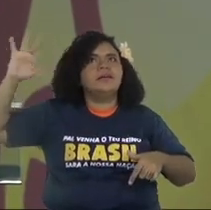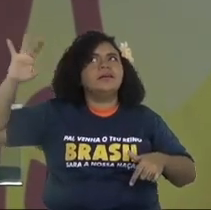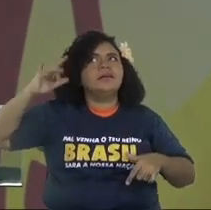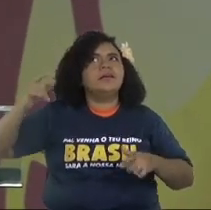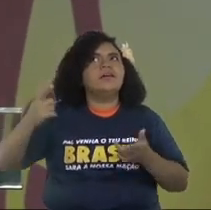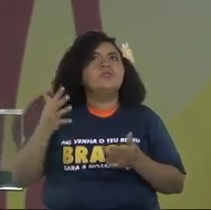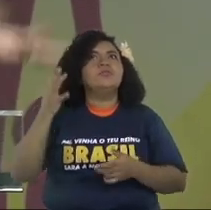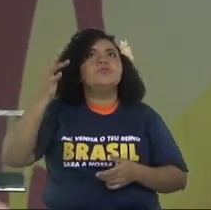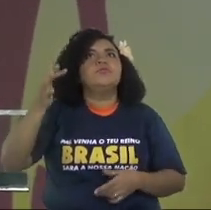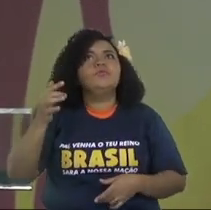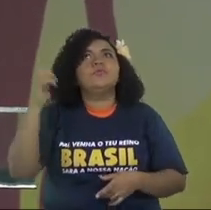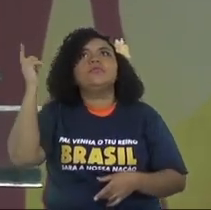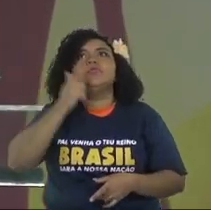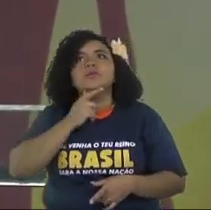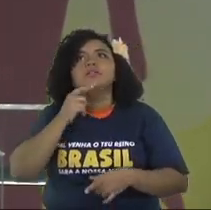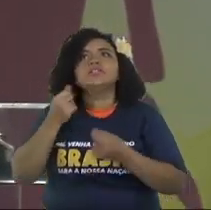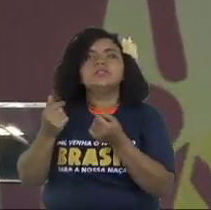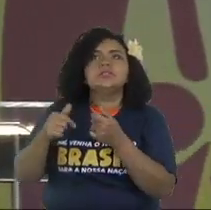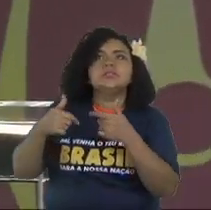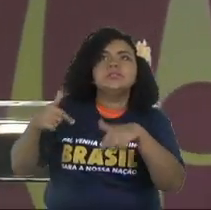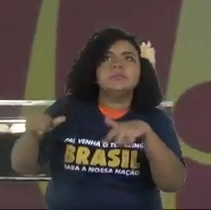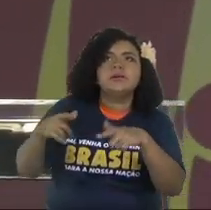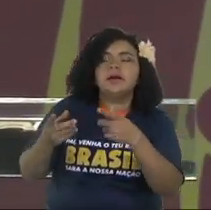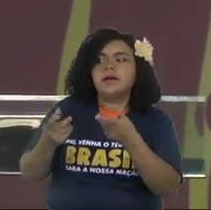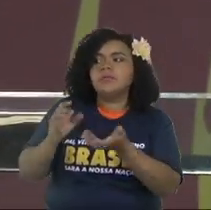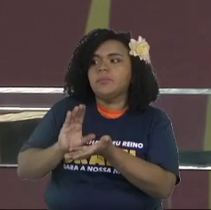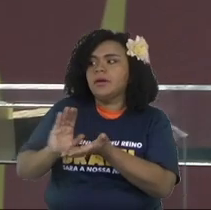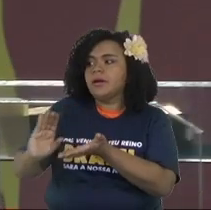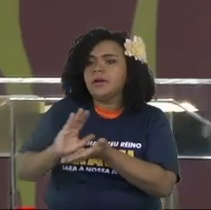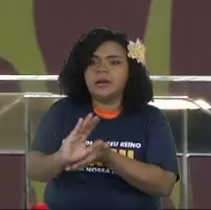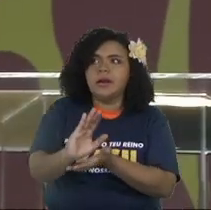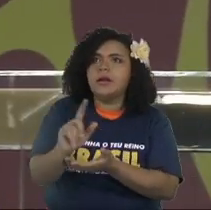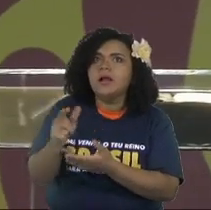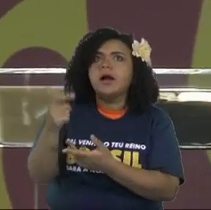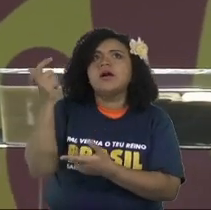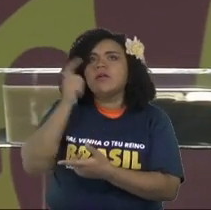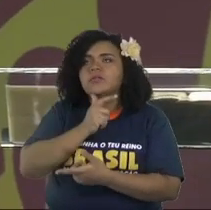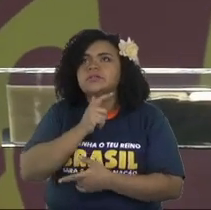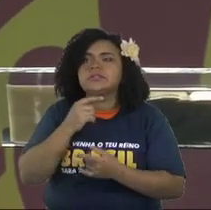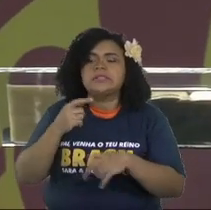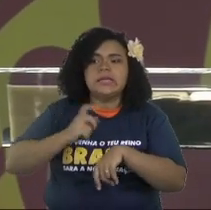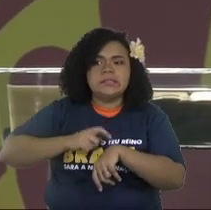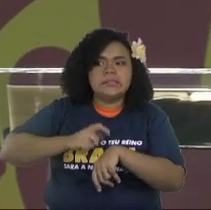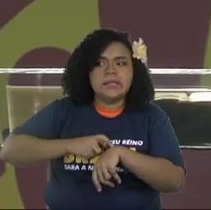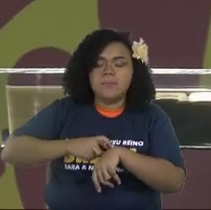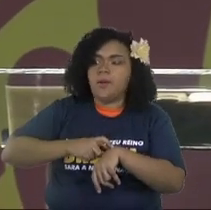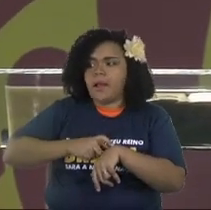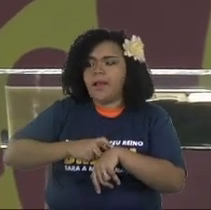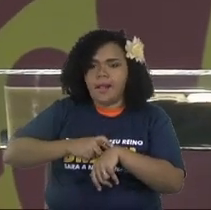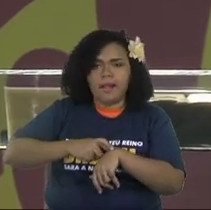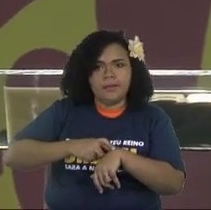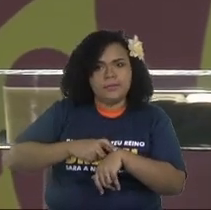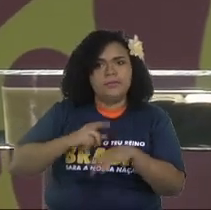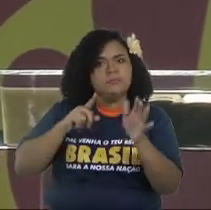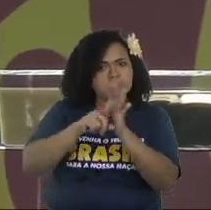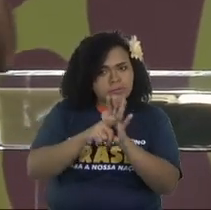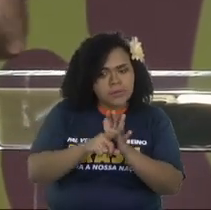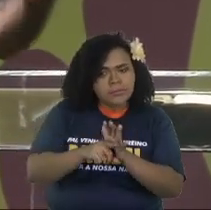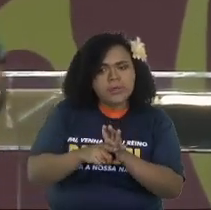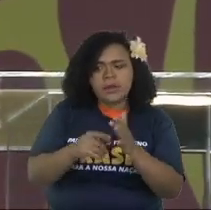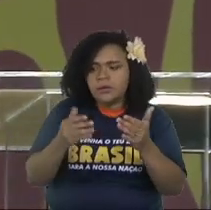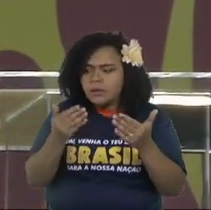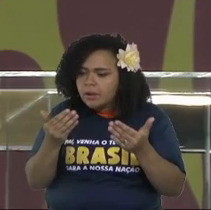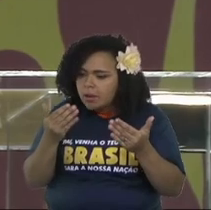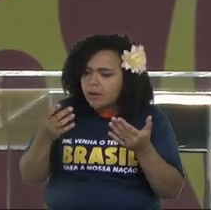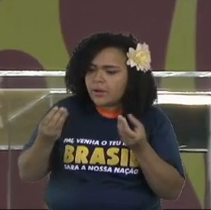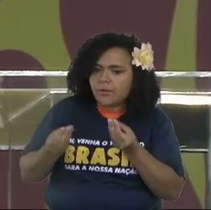he has time to dream in other areas where he can invest and then you have you gotta have time for this